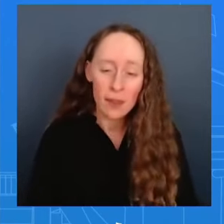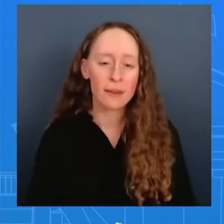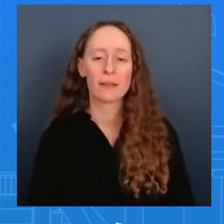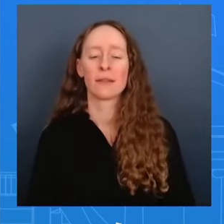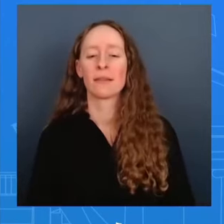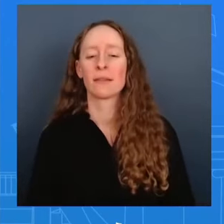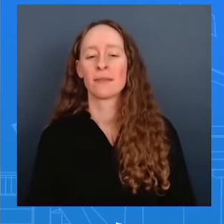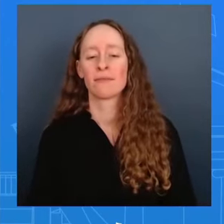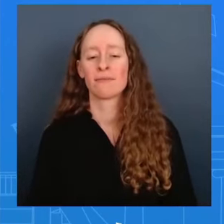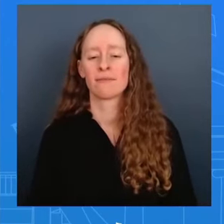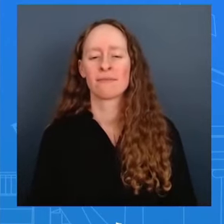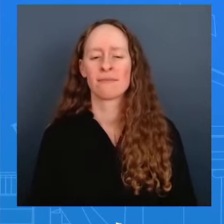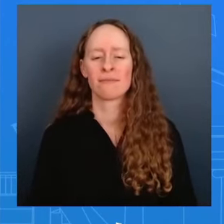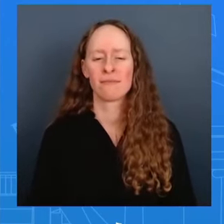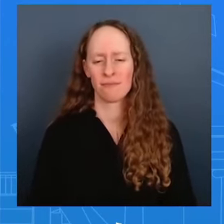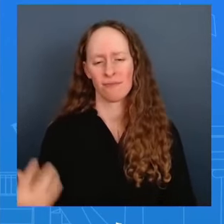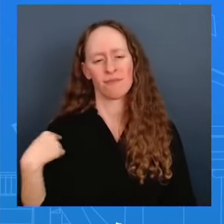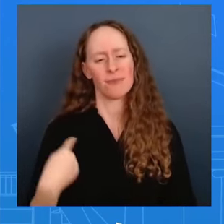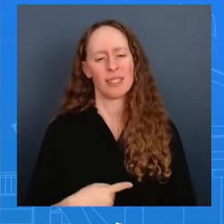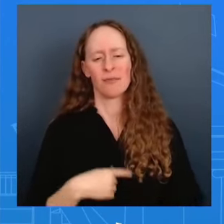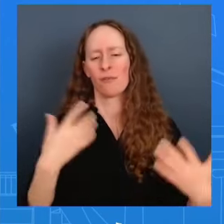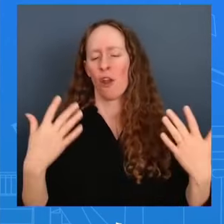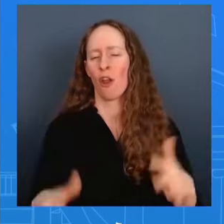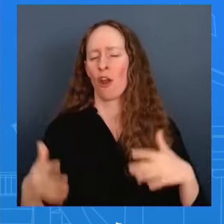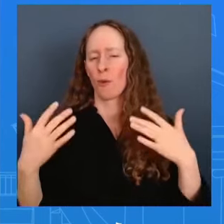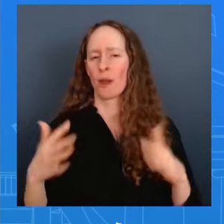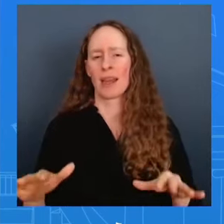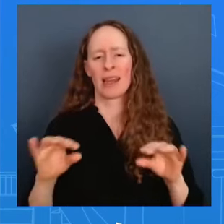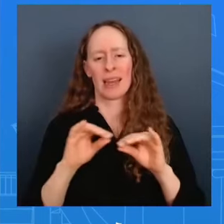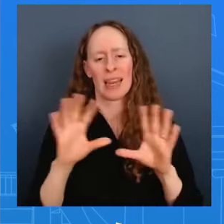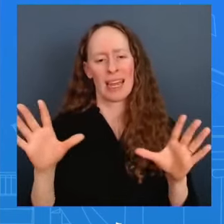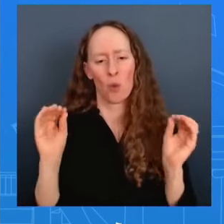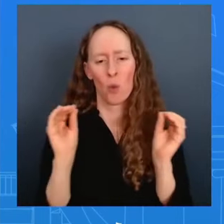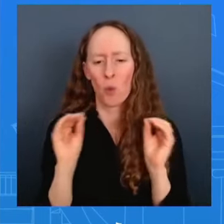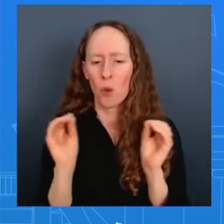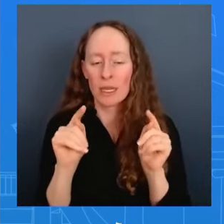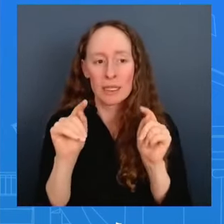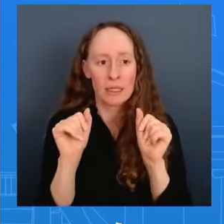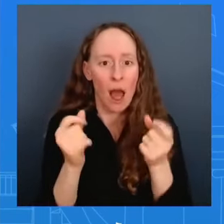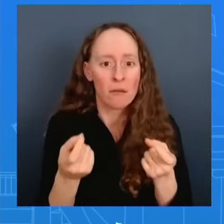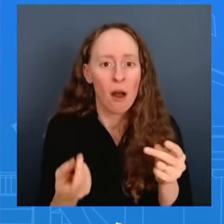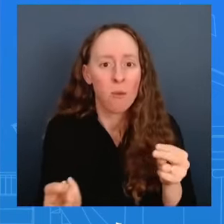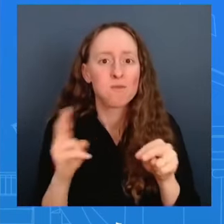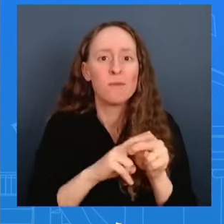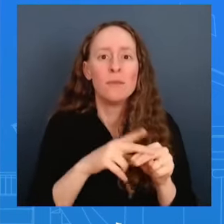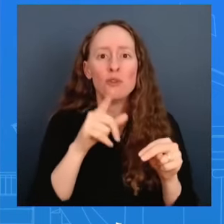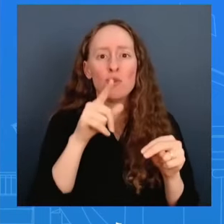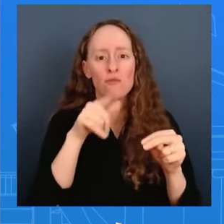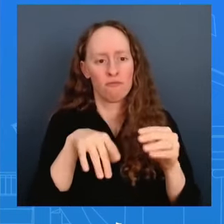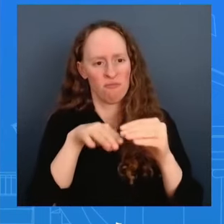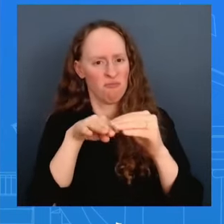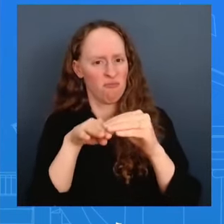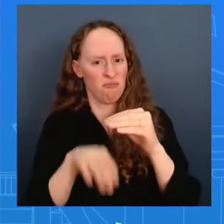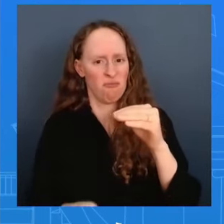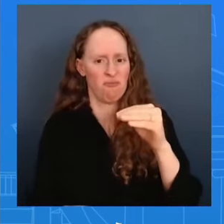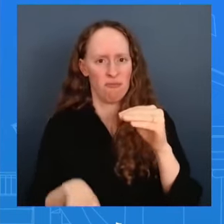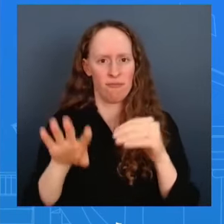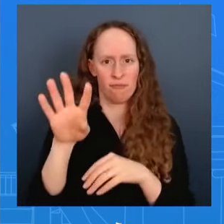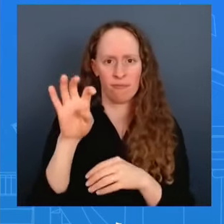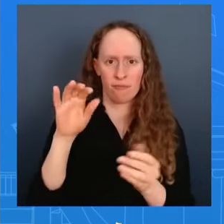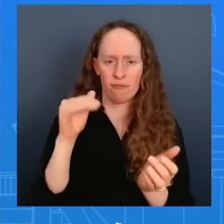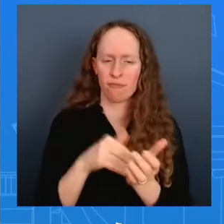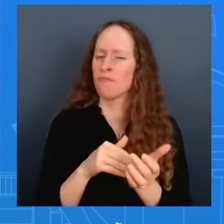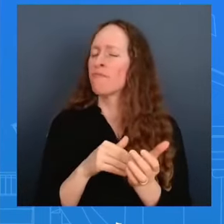we do not want to see taxes for them if they are making under 400 000 that is something that we've been very clear about uh